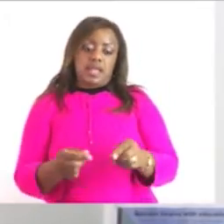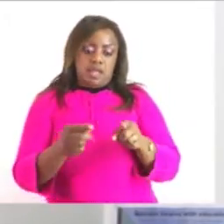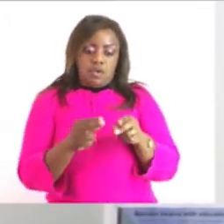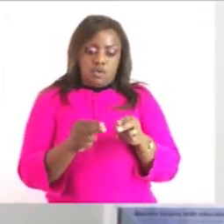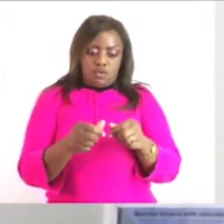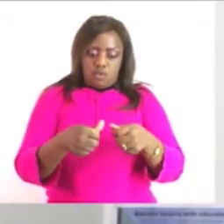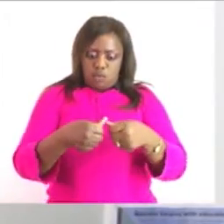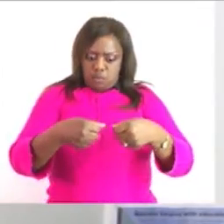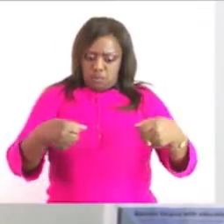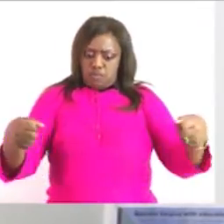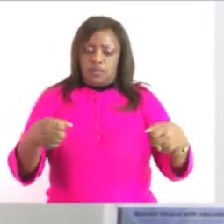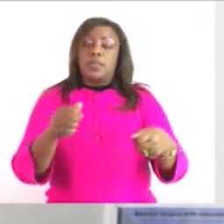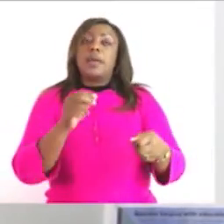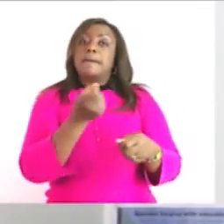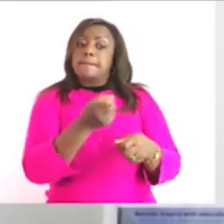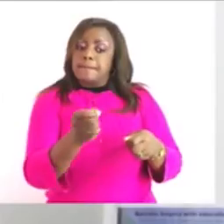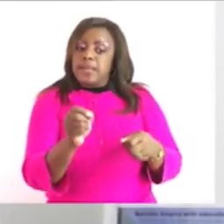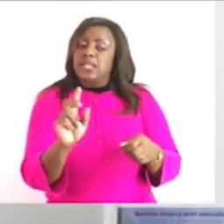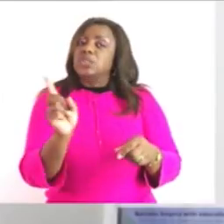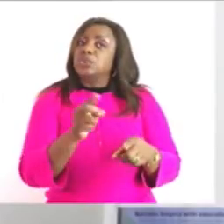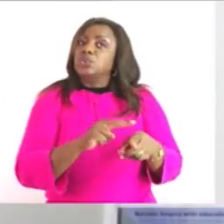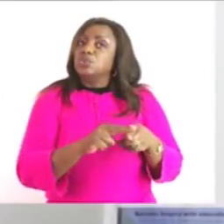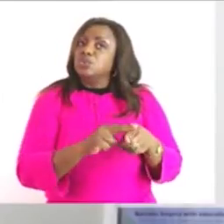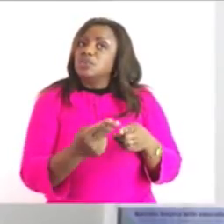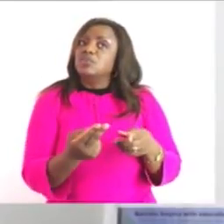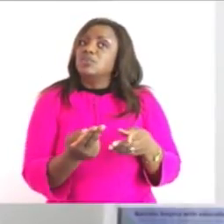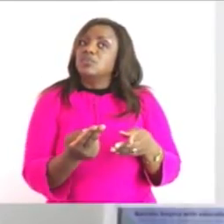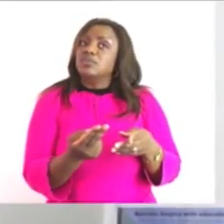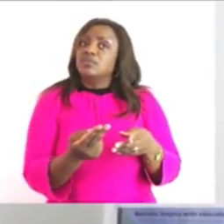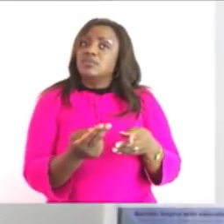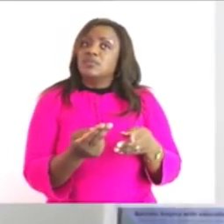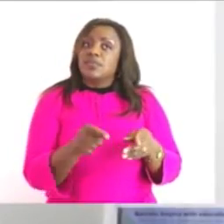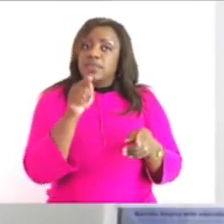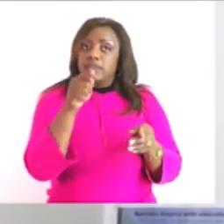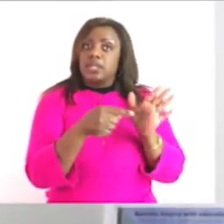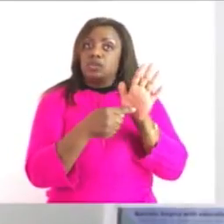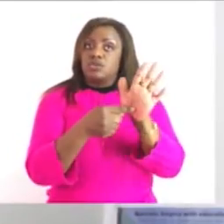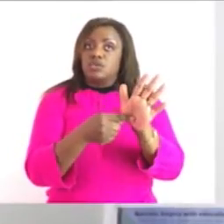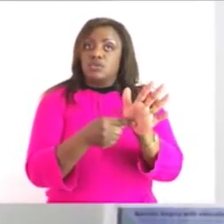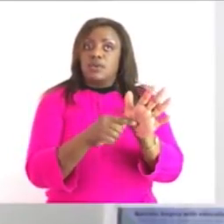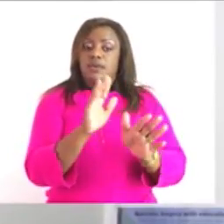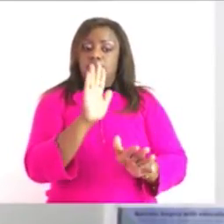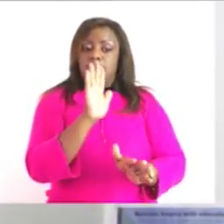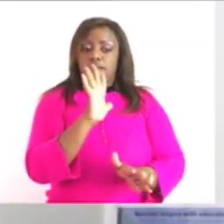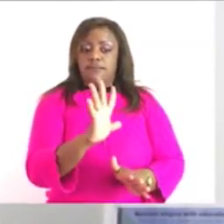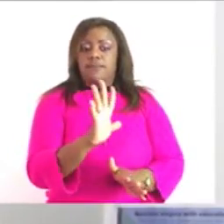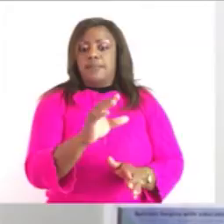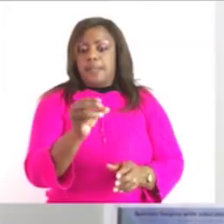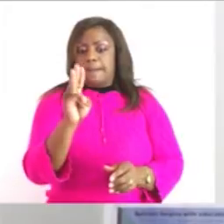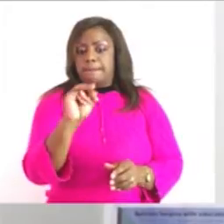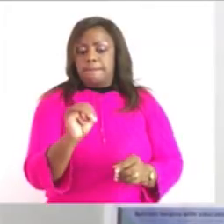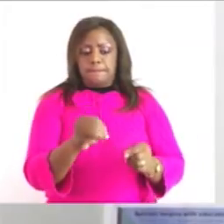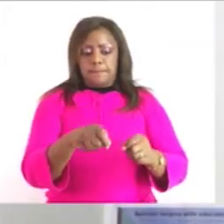here with us today we have a measuring tape this is a five meter measuring tape it can only